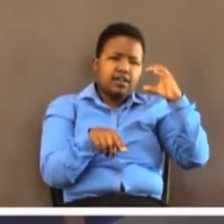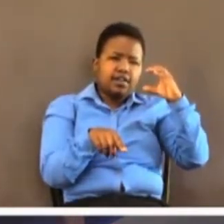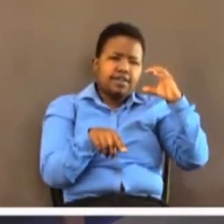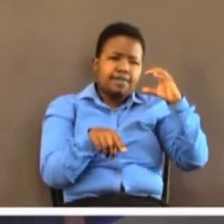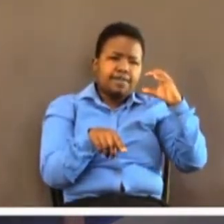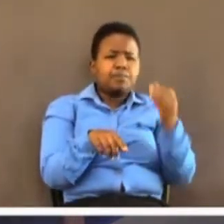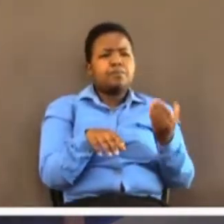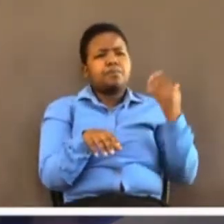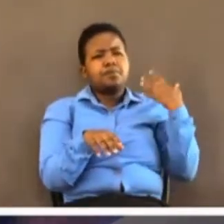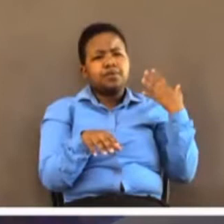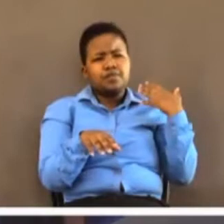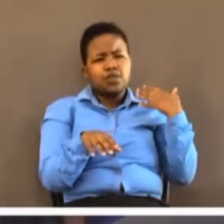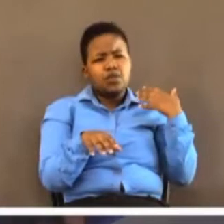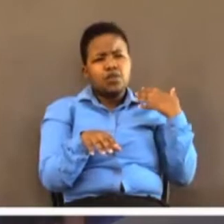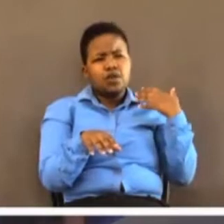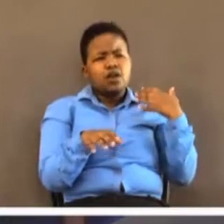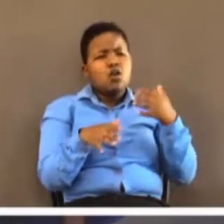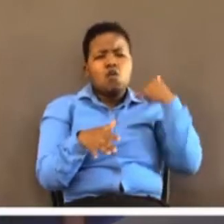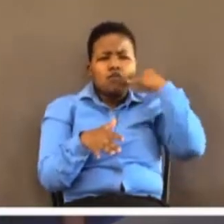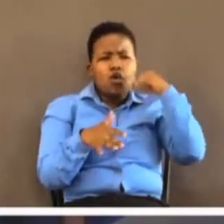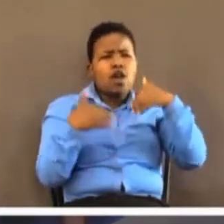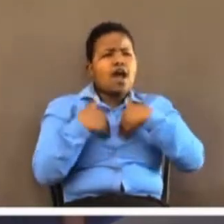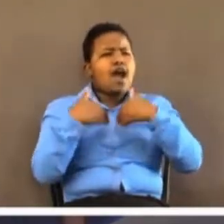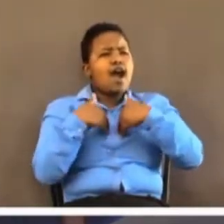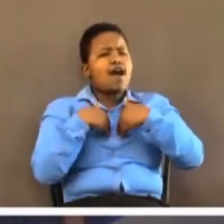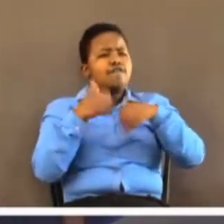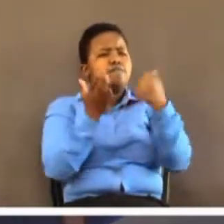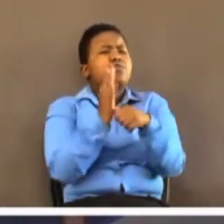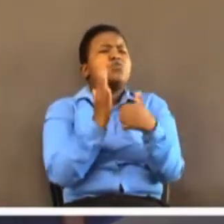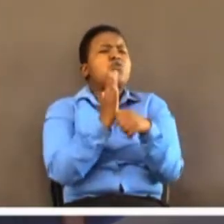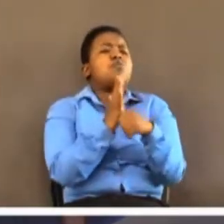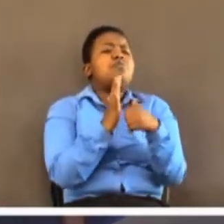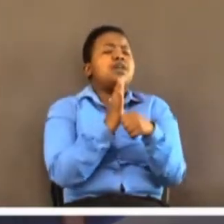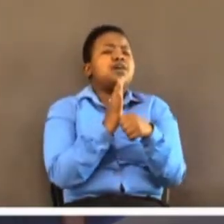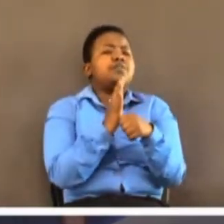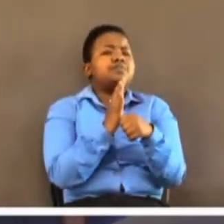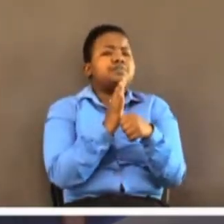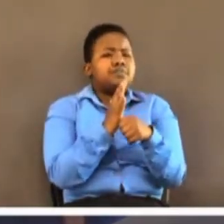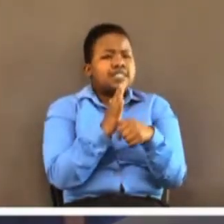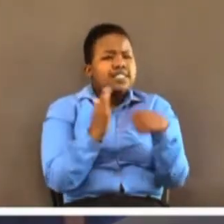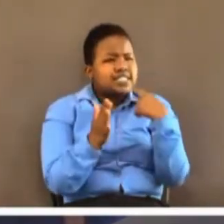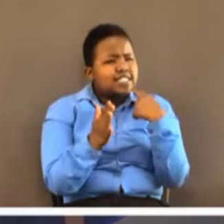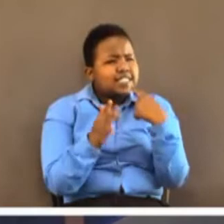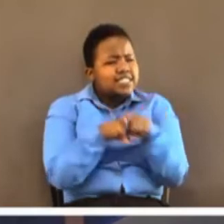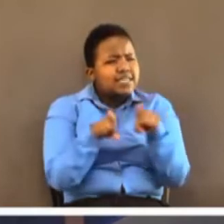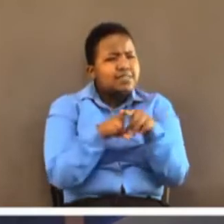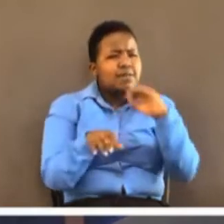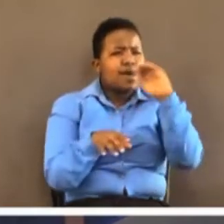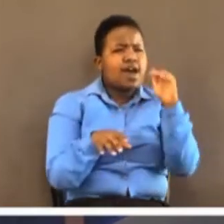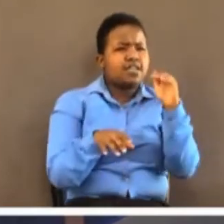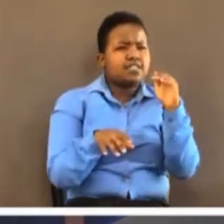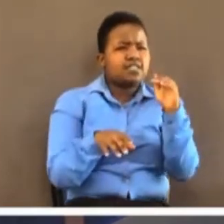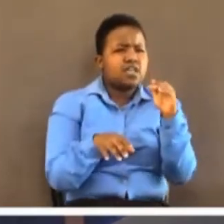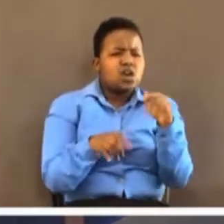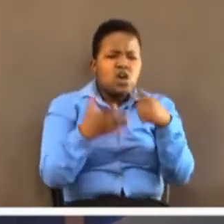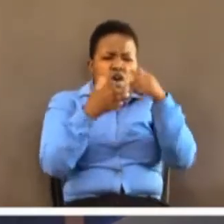And it was hanging, it was slow. And I asked him, what kind of phone do you use? And he told me, a techno.